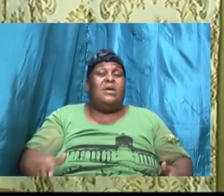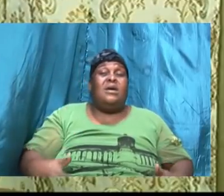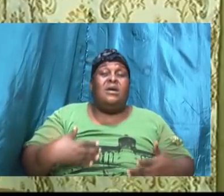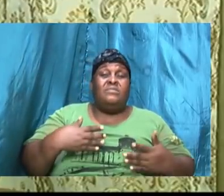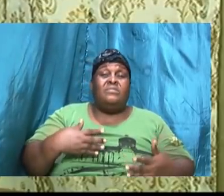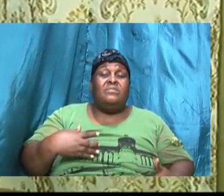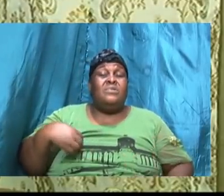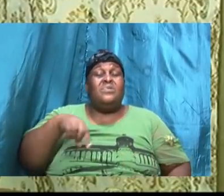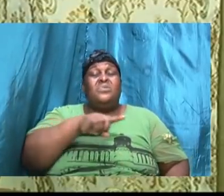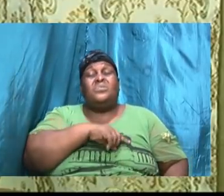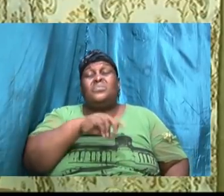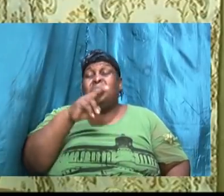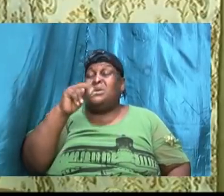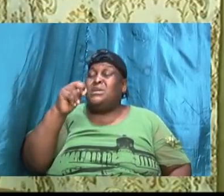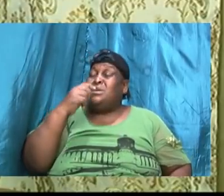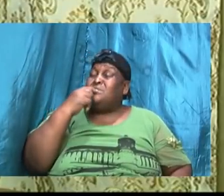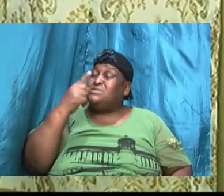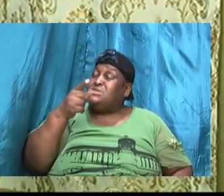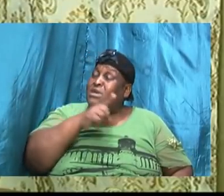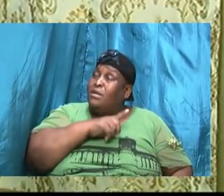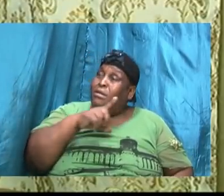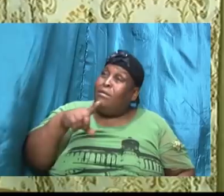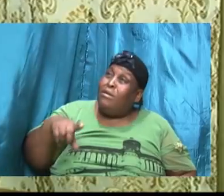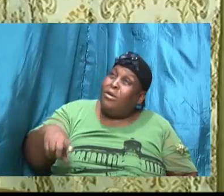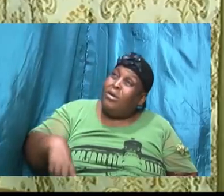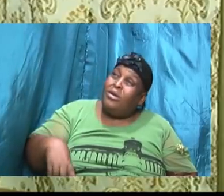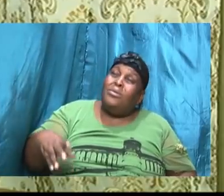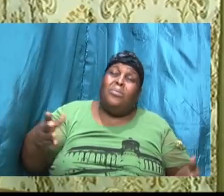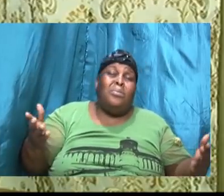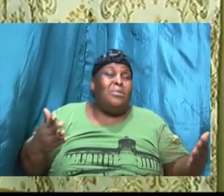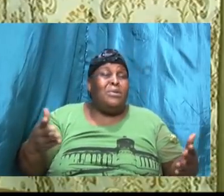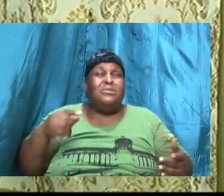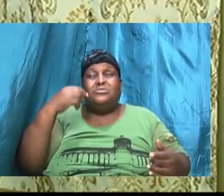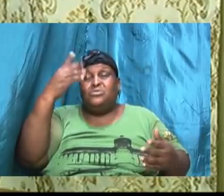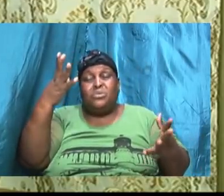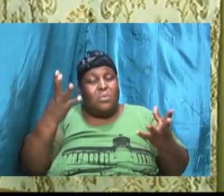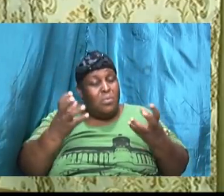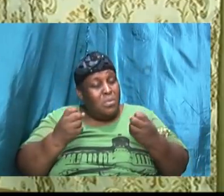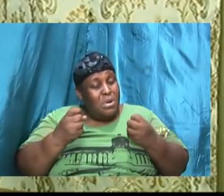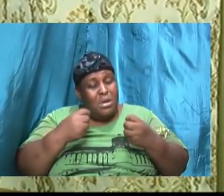need you to tell me what it is that you want me to do